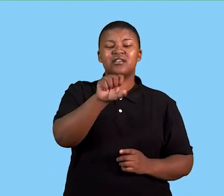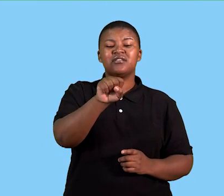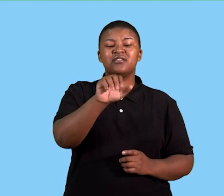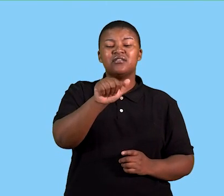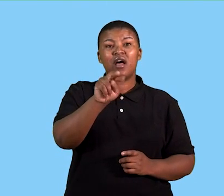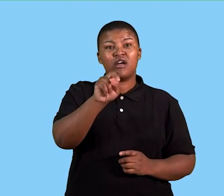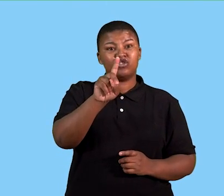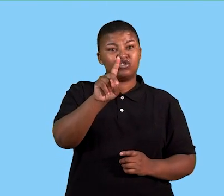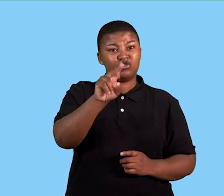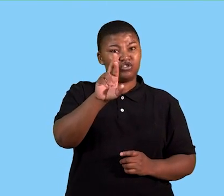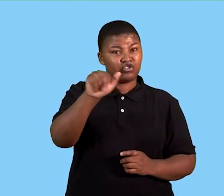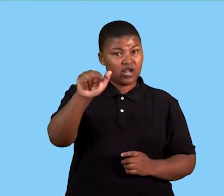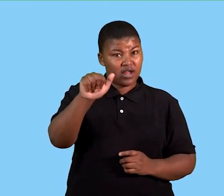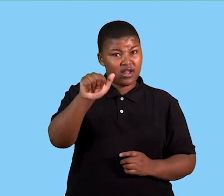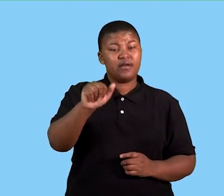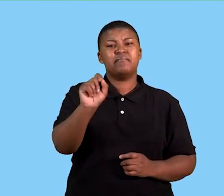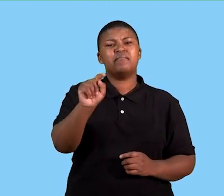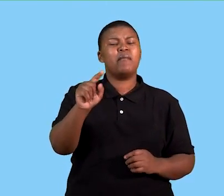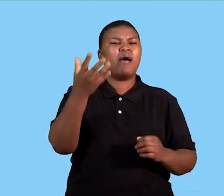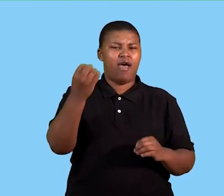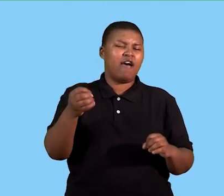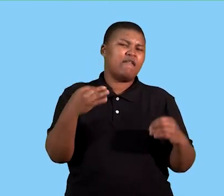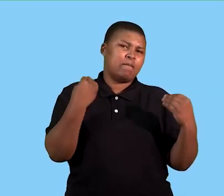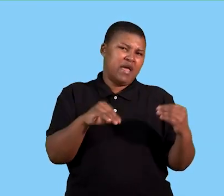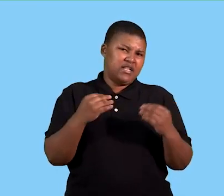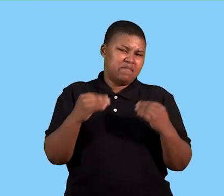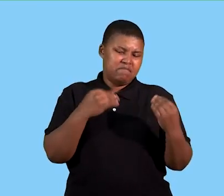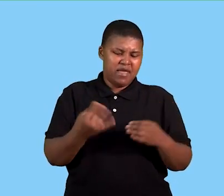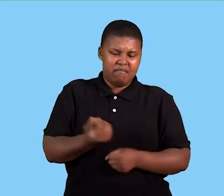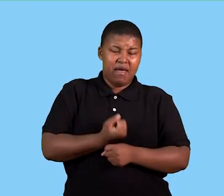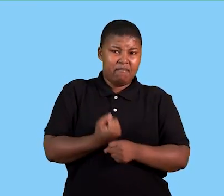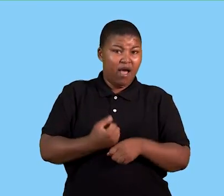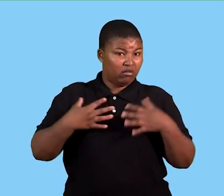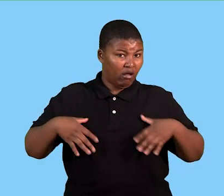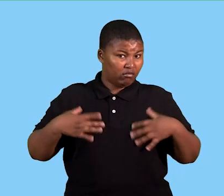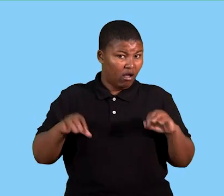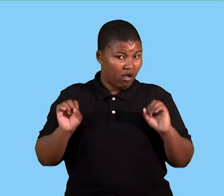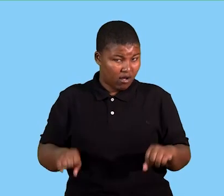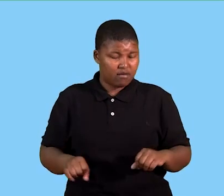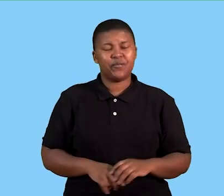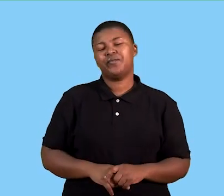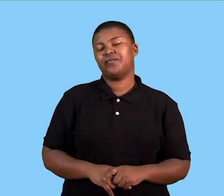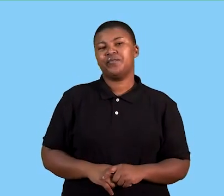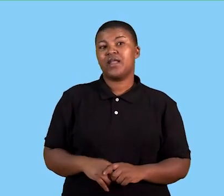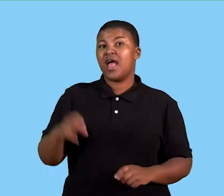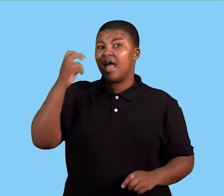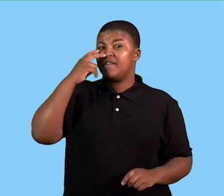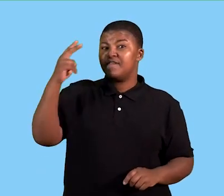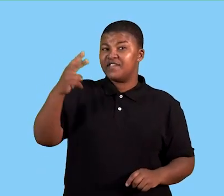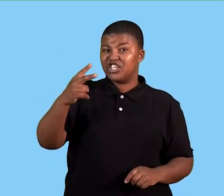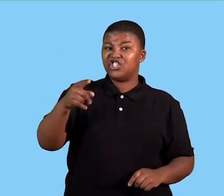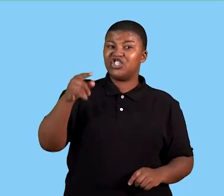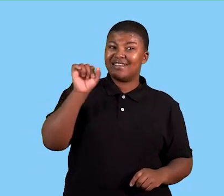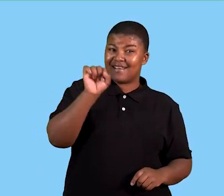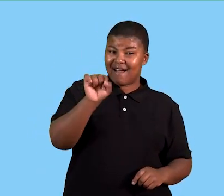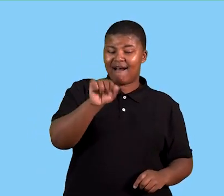Peters, let's say Sandra Peters has a business where she manufactures clothing. Then her vision